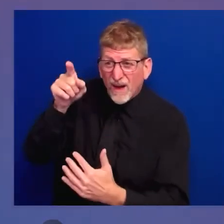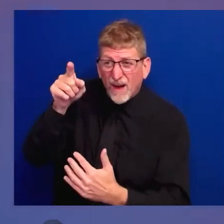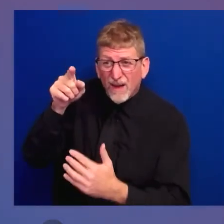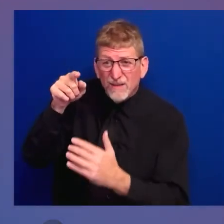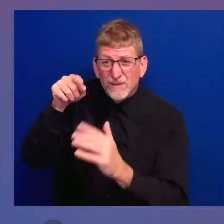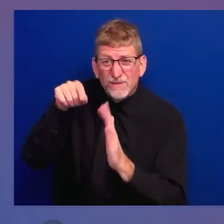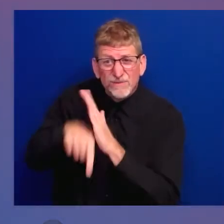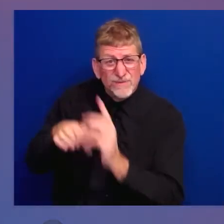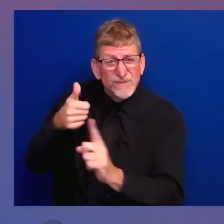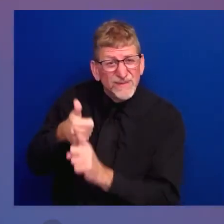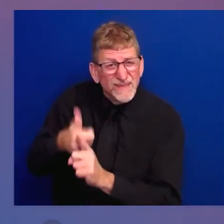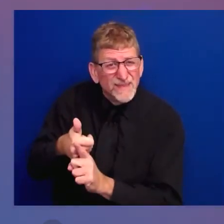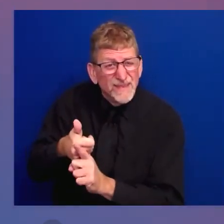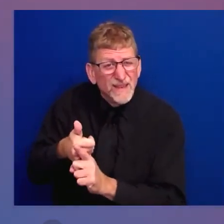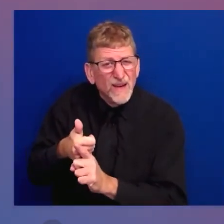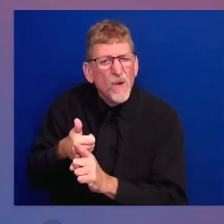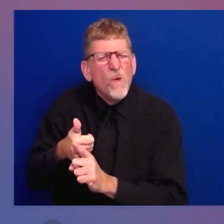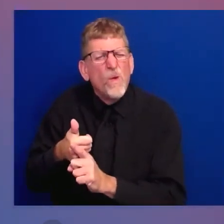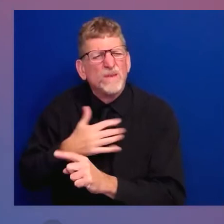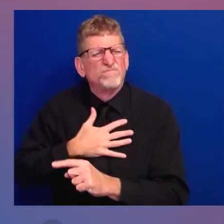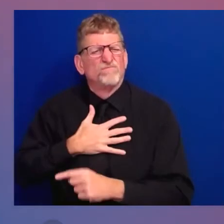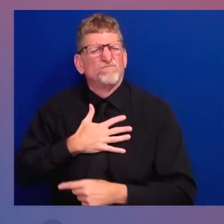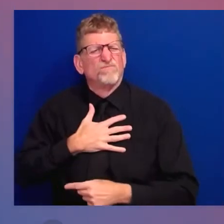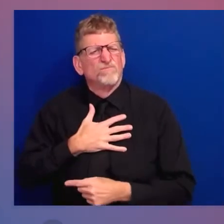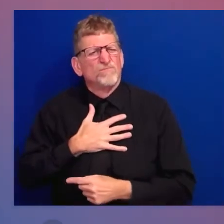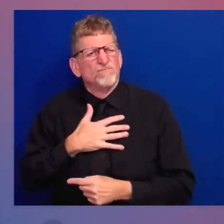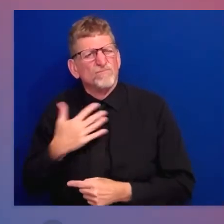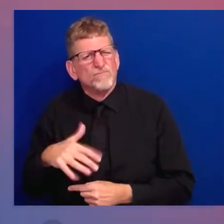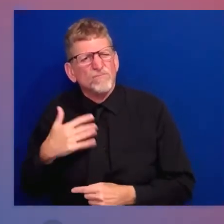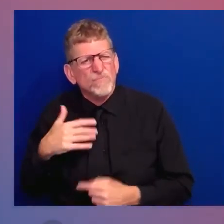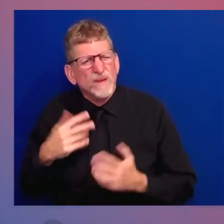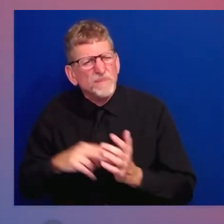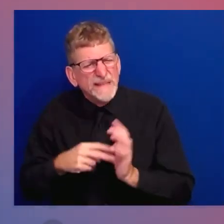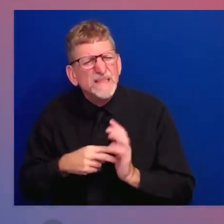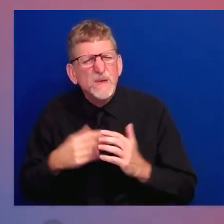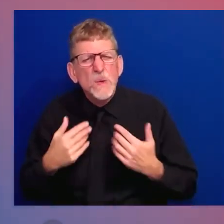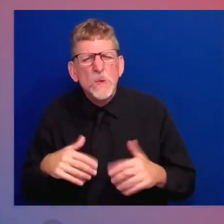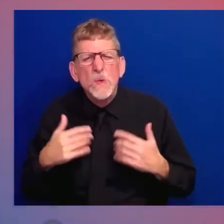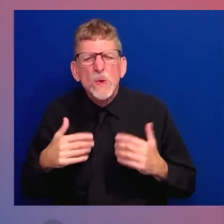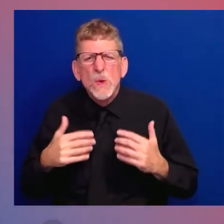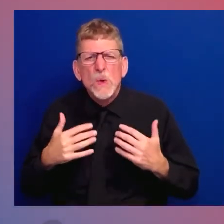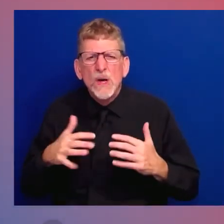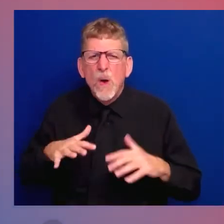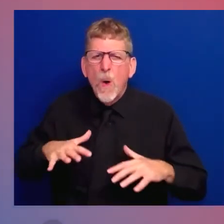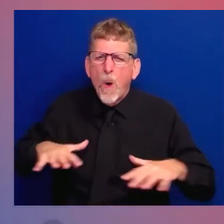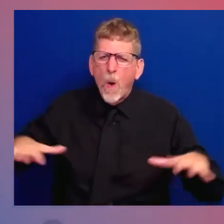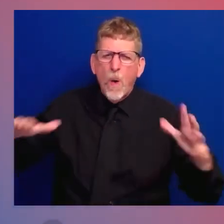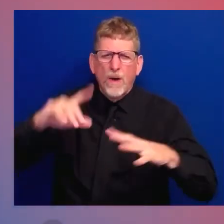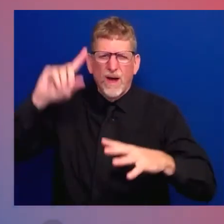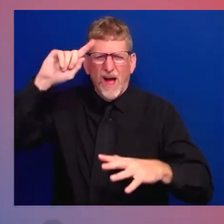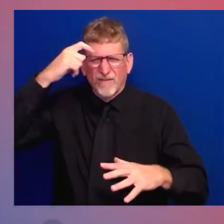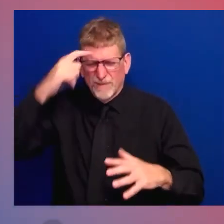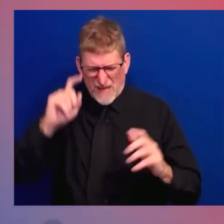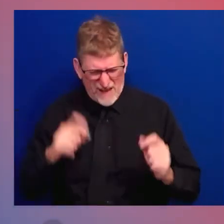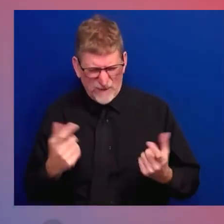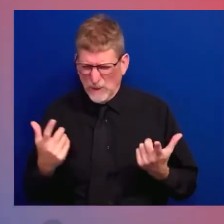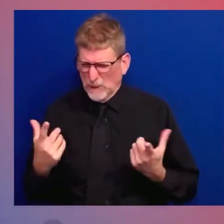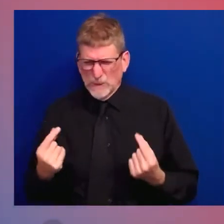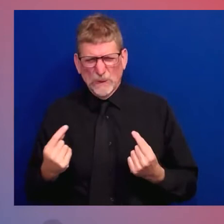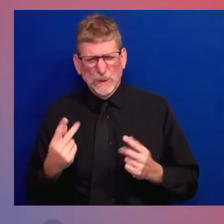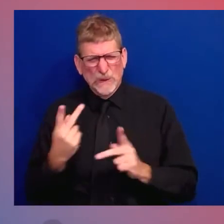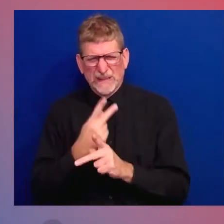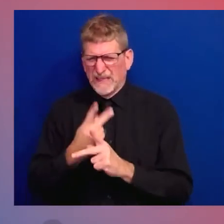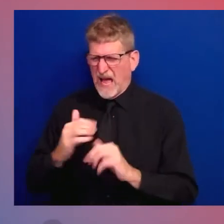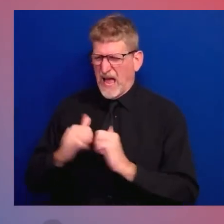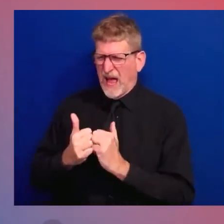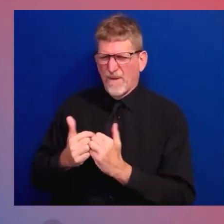demands not only a whole-of-government approach, but a whole-of-country working together to deal with this issue. Texas is one of those states protecting